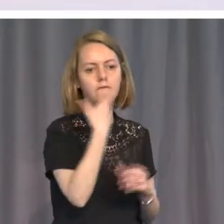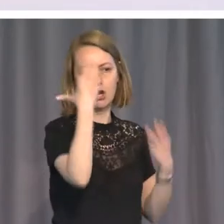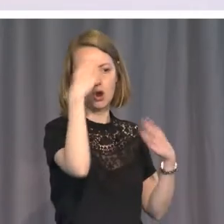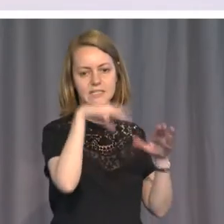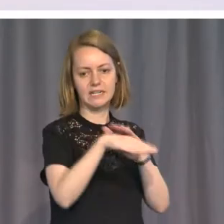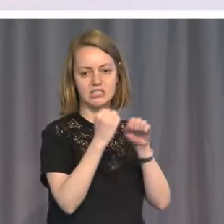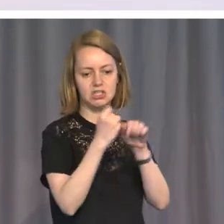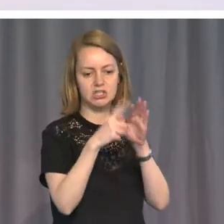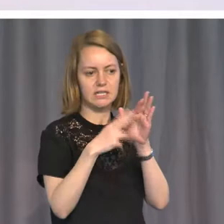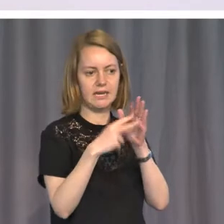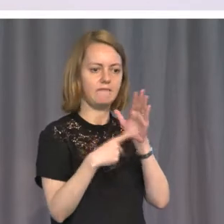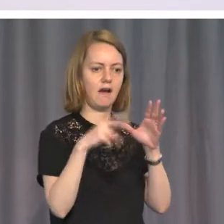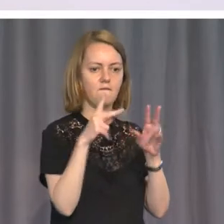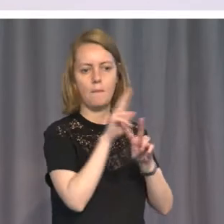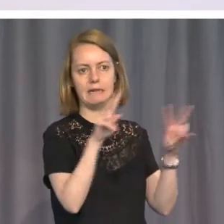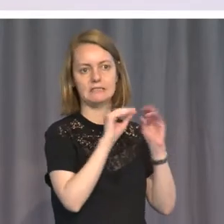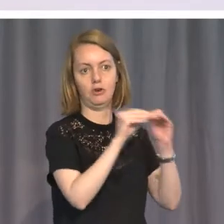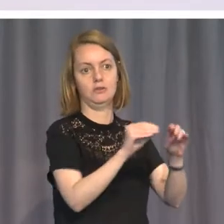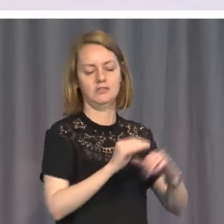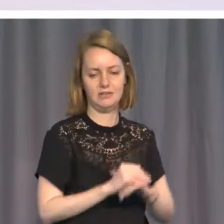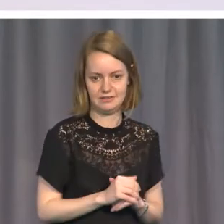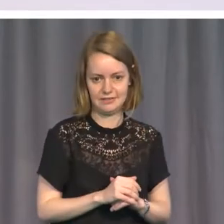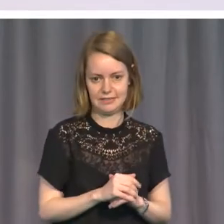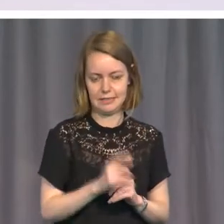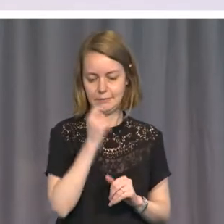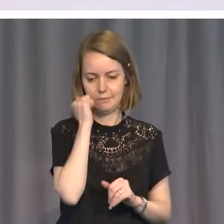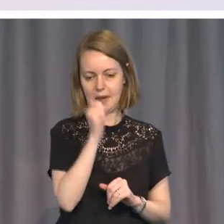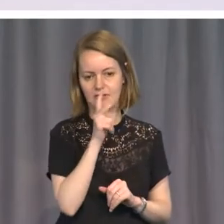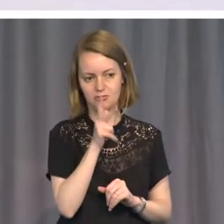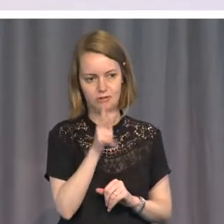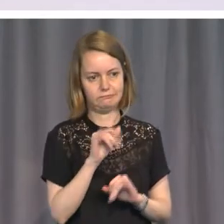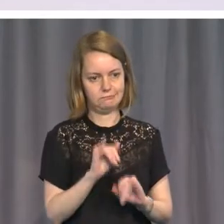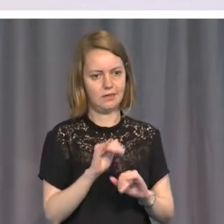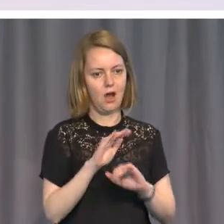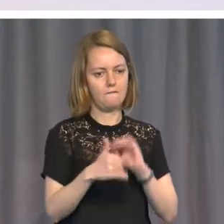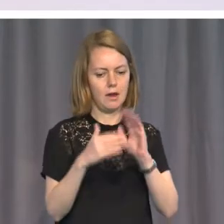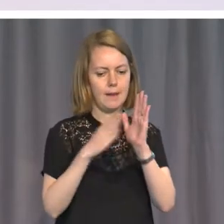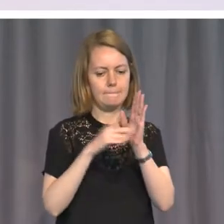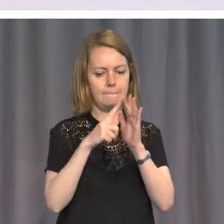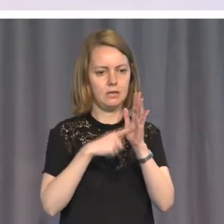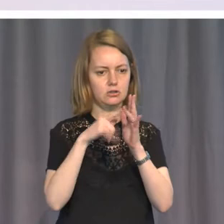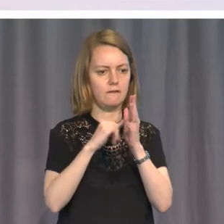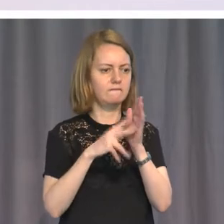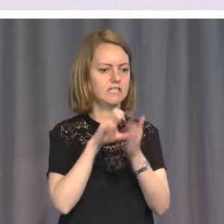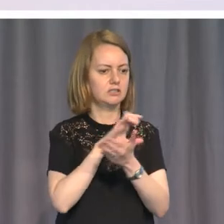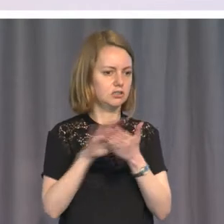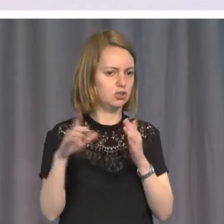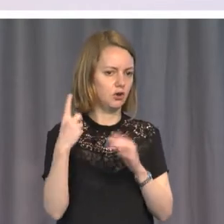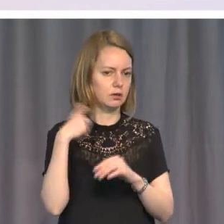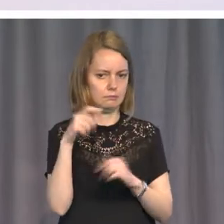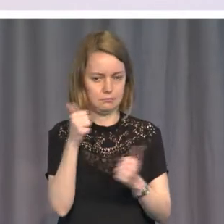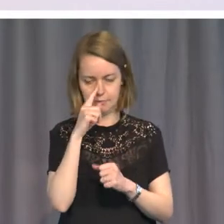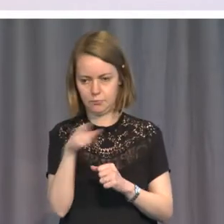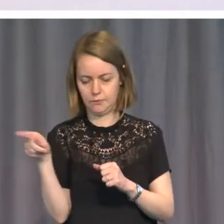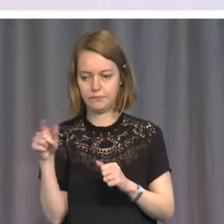in Geneva for peace negotiations. That was a black joke told about Milosevic, and it got blacker. But